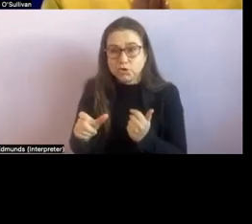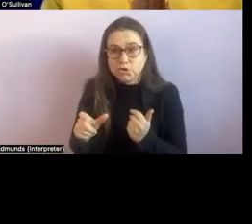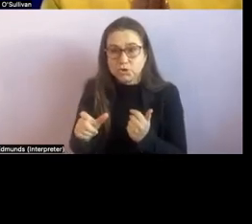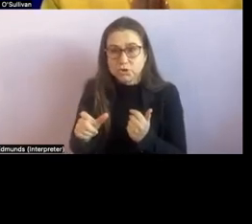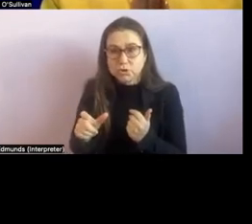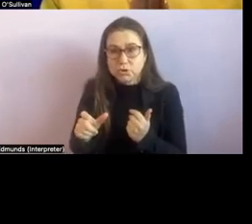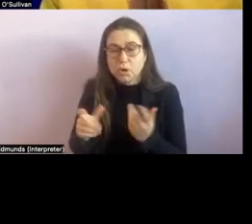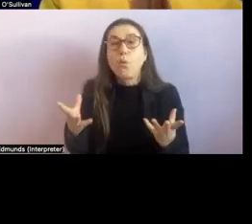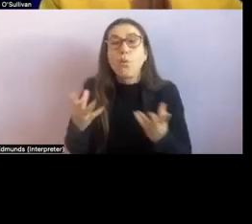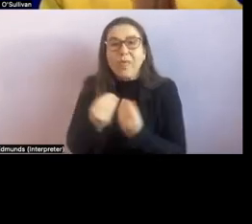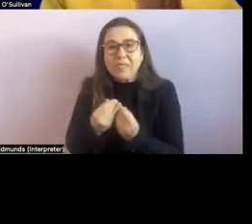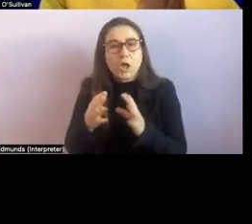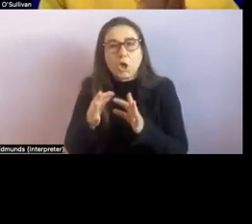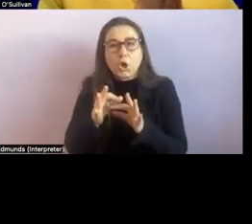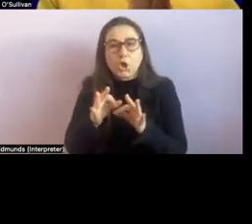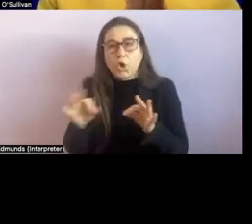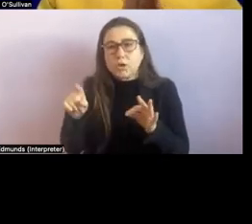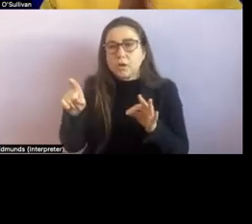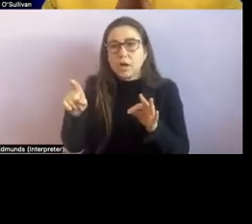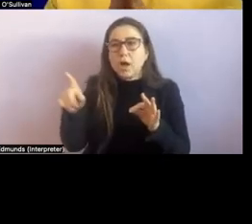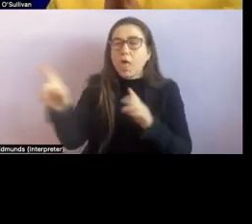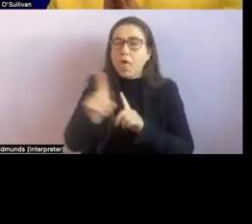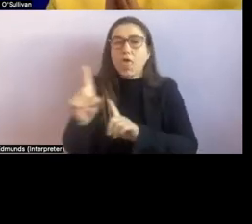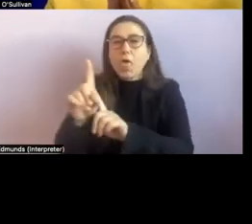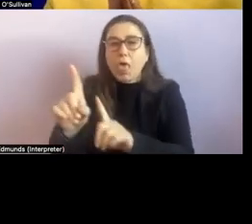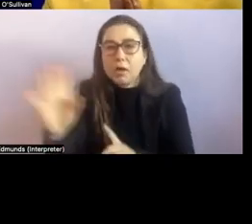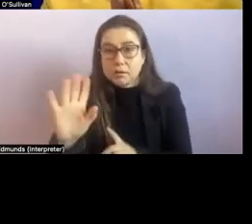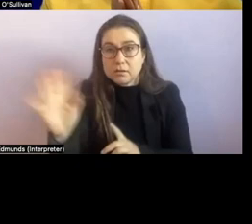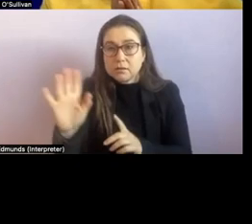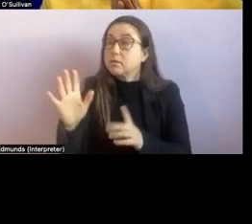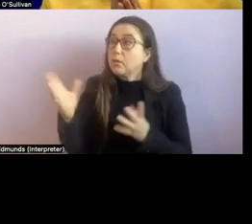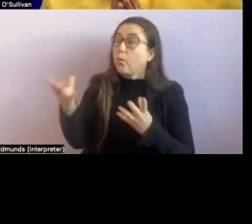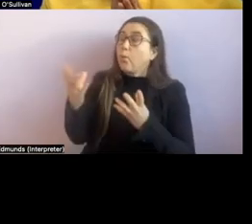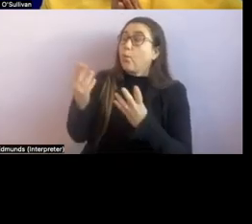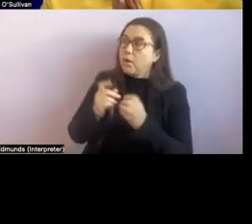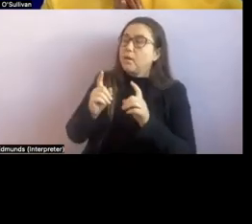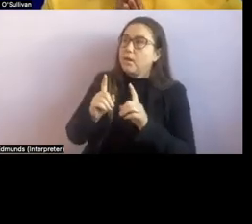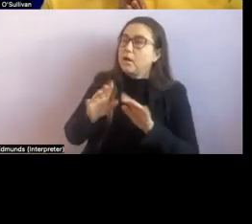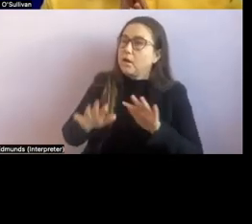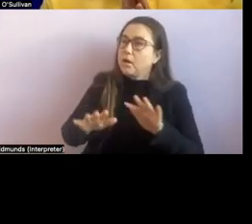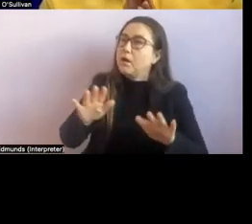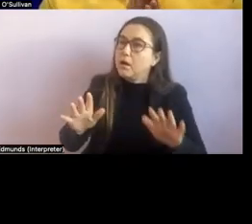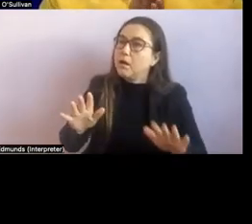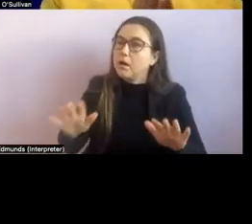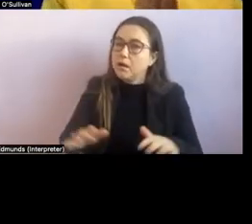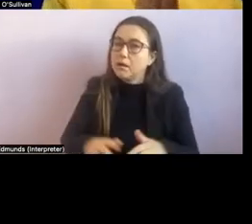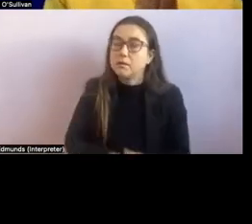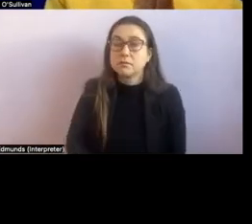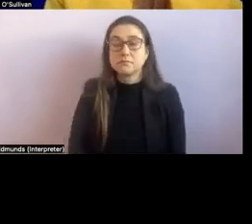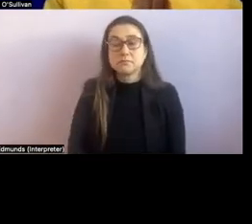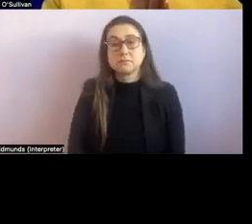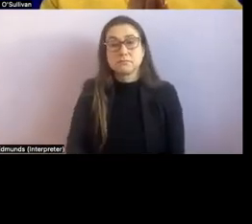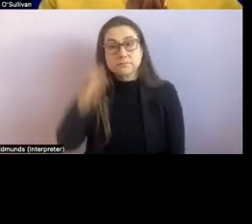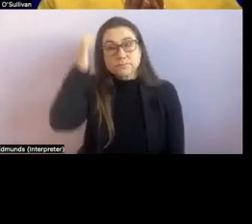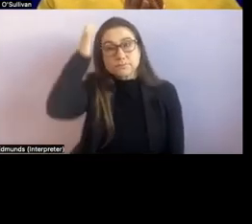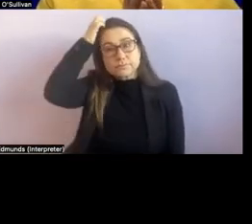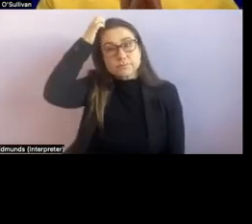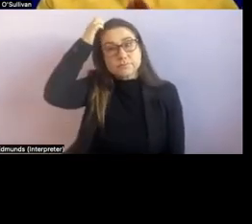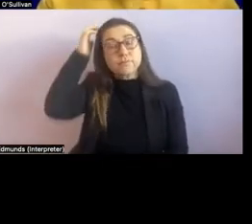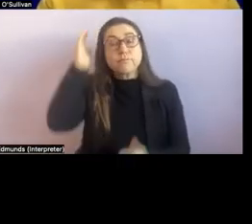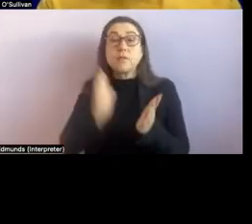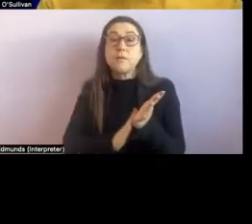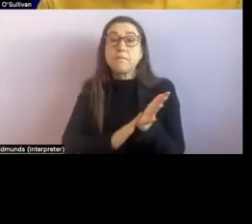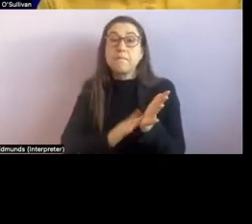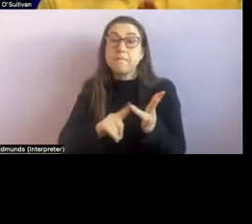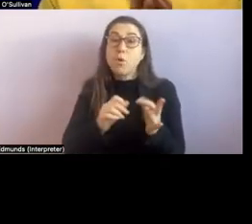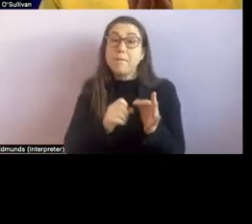human being um putting mobility aids in people's hands early um mobility aids could look like